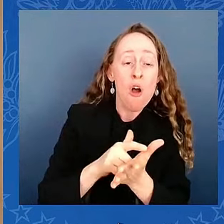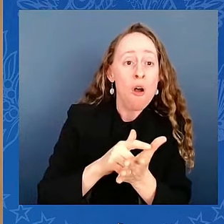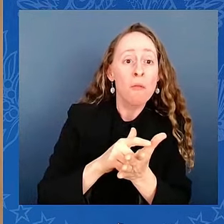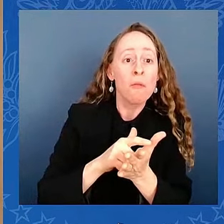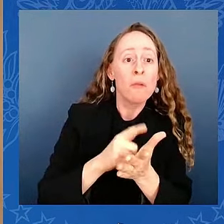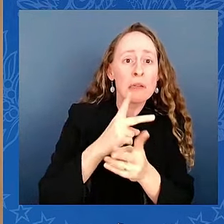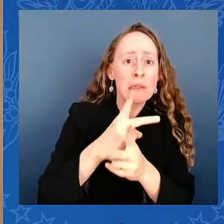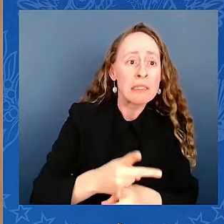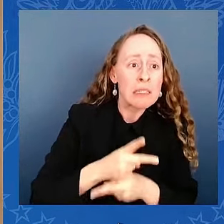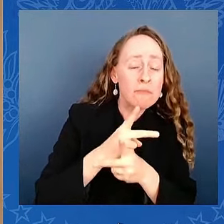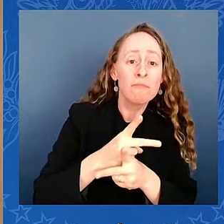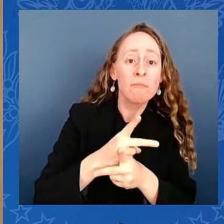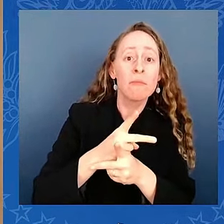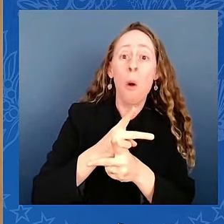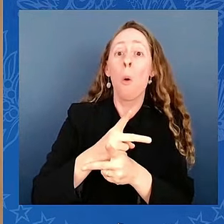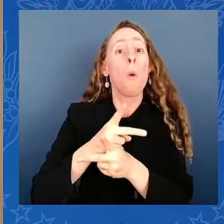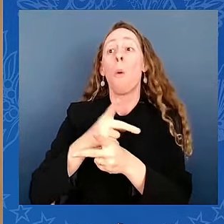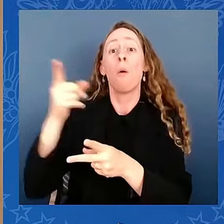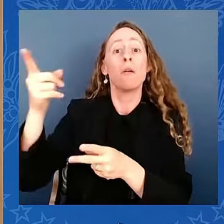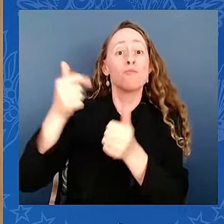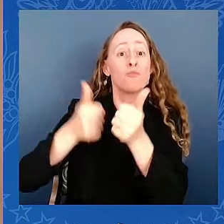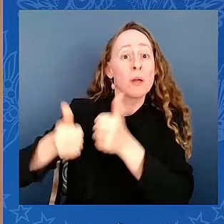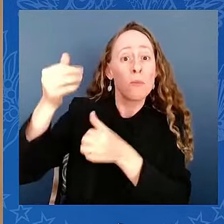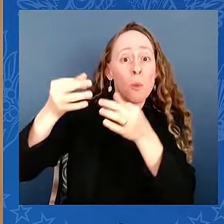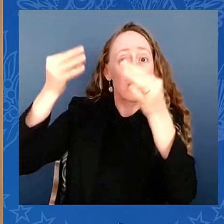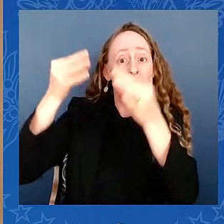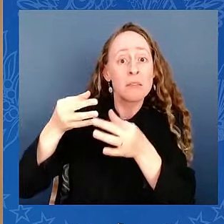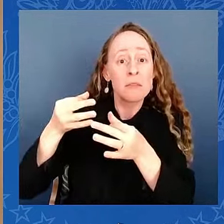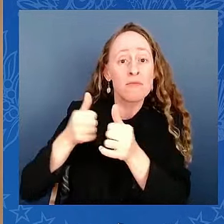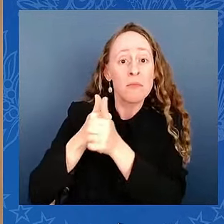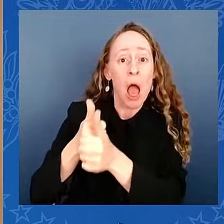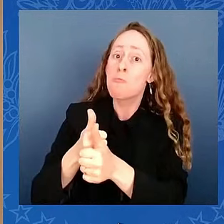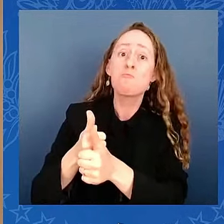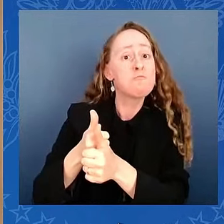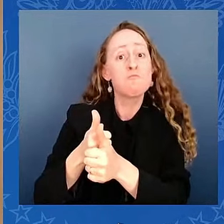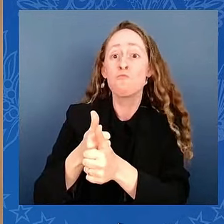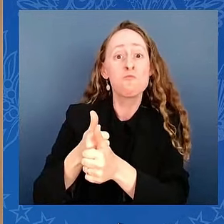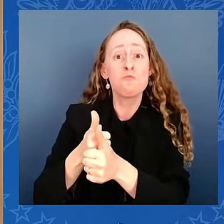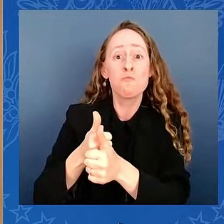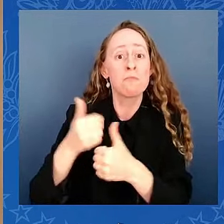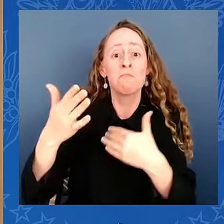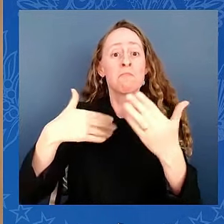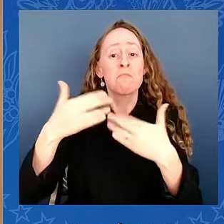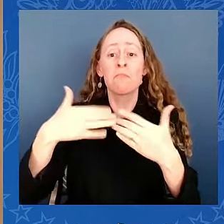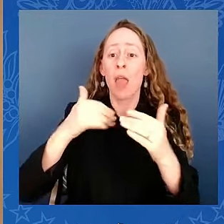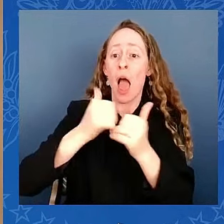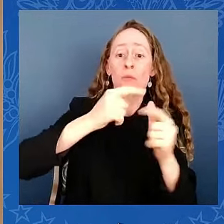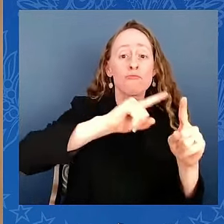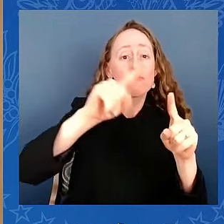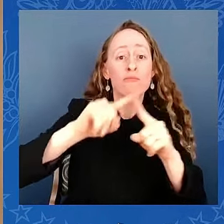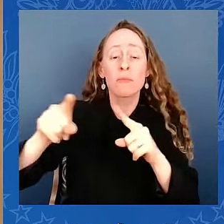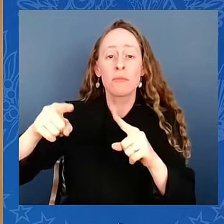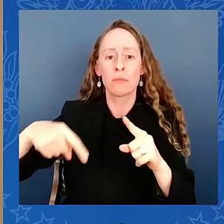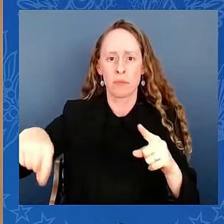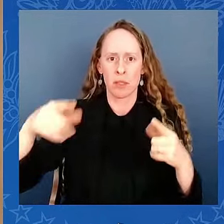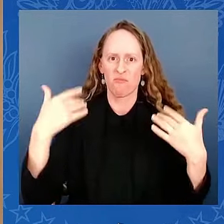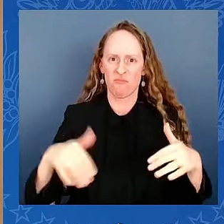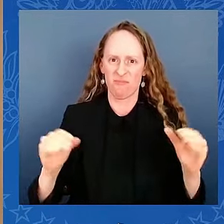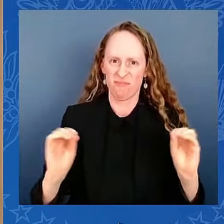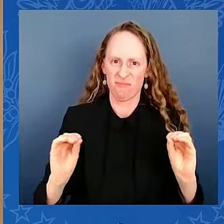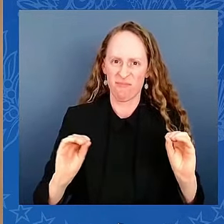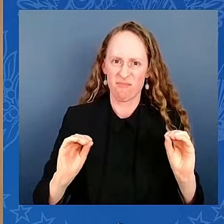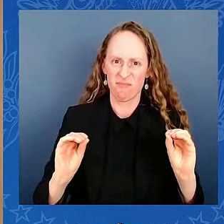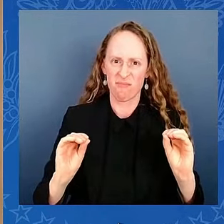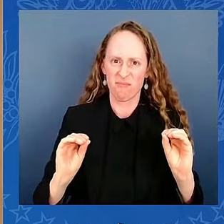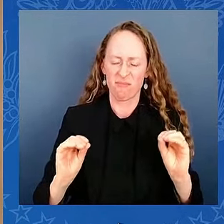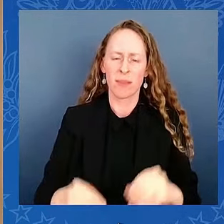the President alone. This decision today has continued the Court's attack in recent years on a wide range of